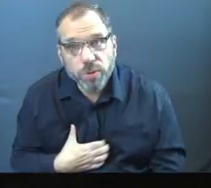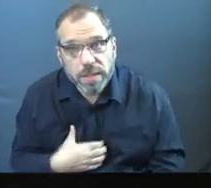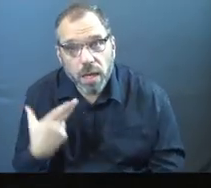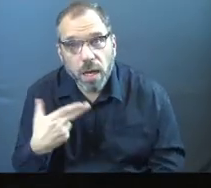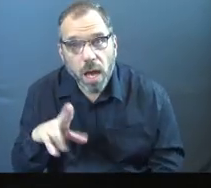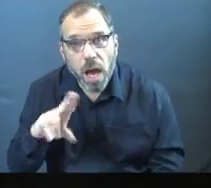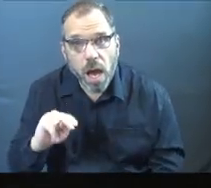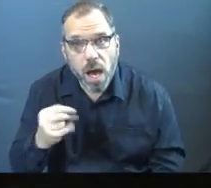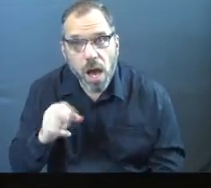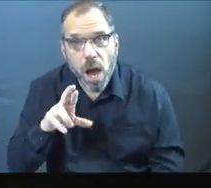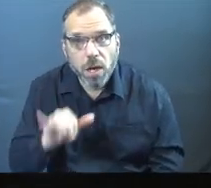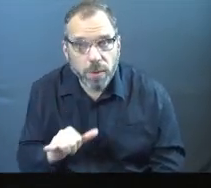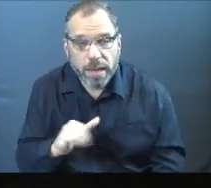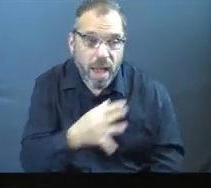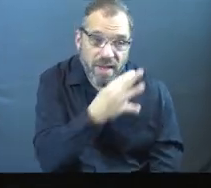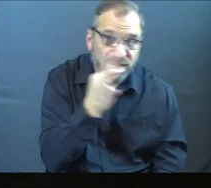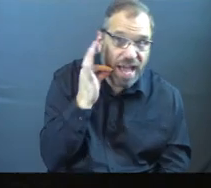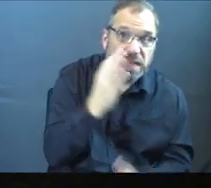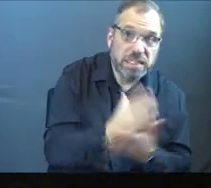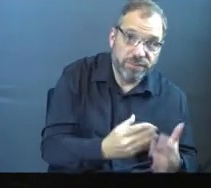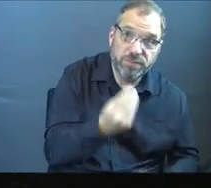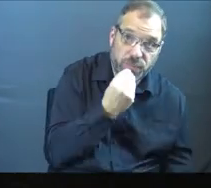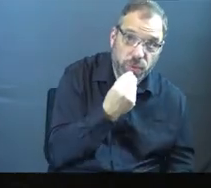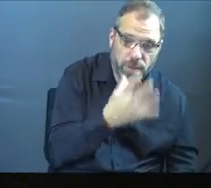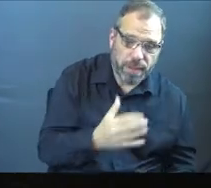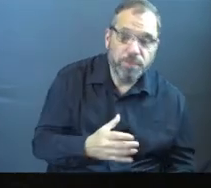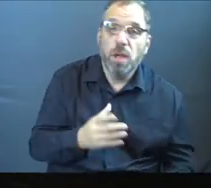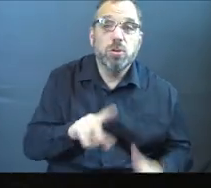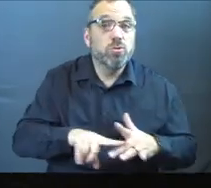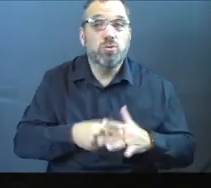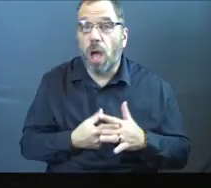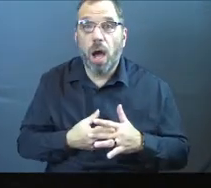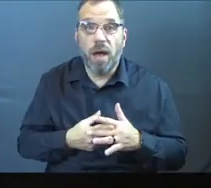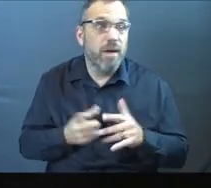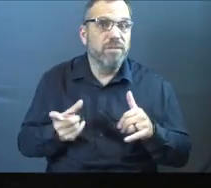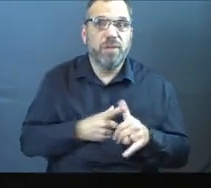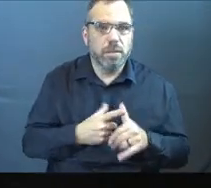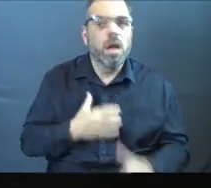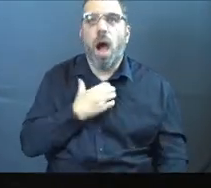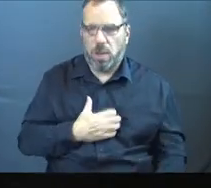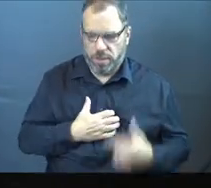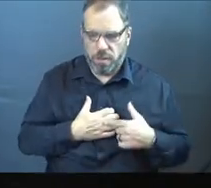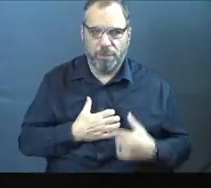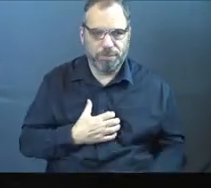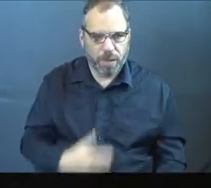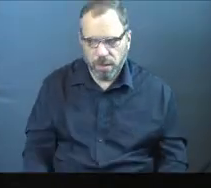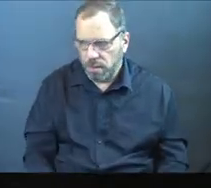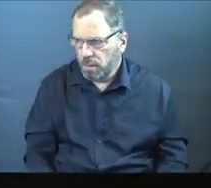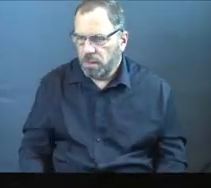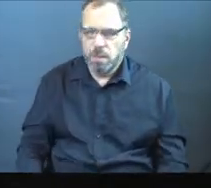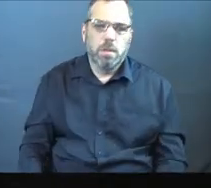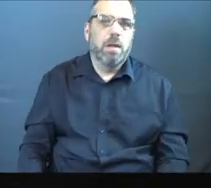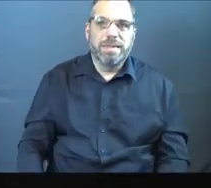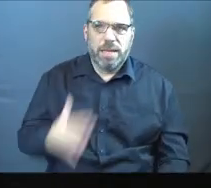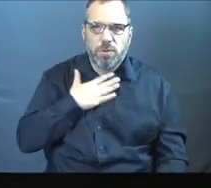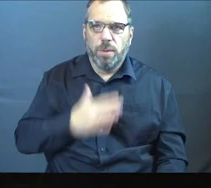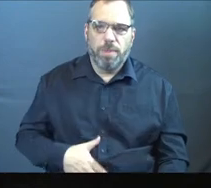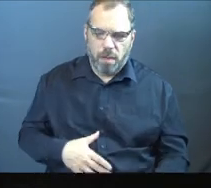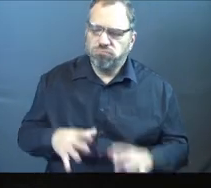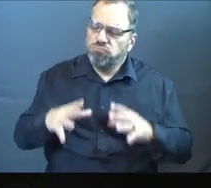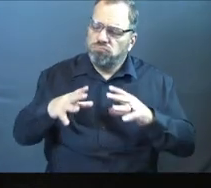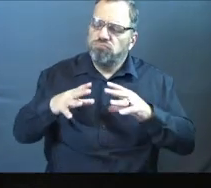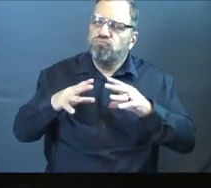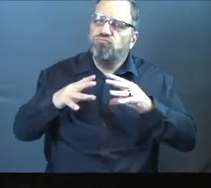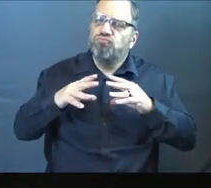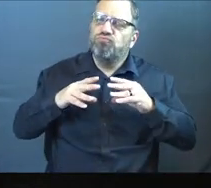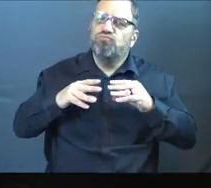Like you think of hunger. We're going to fast. Some of us are fasting some food stuff. You're going to jump in. At first you're going to be hungry, right? And then your body's going to adapt a